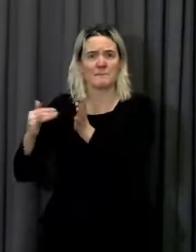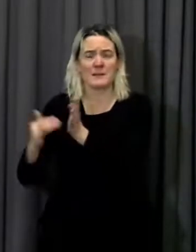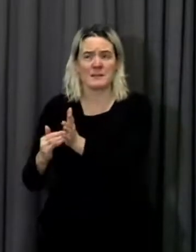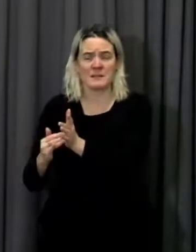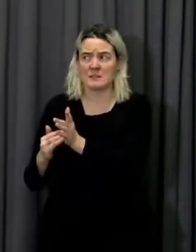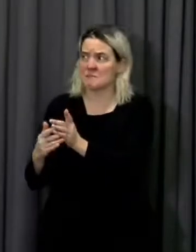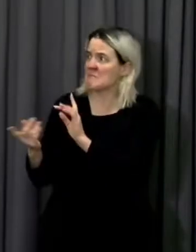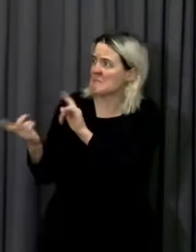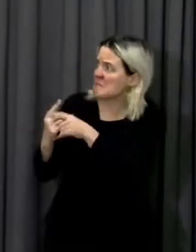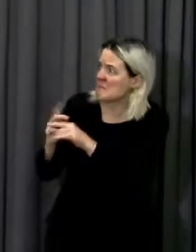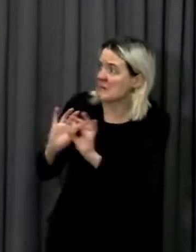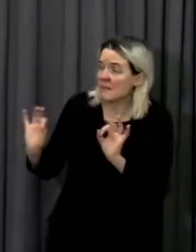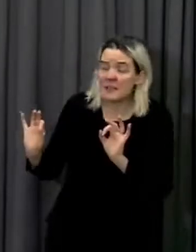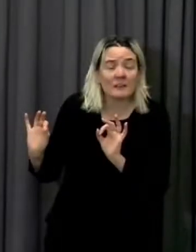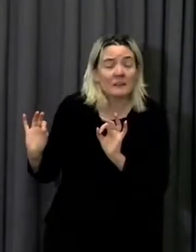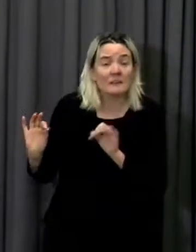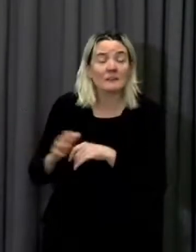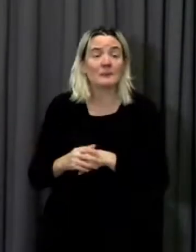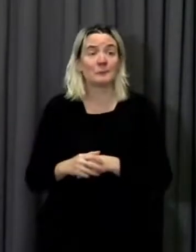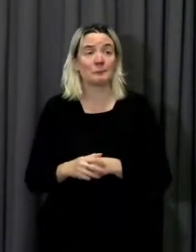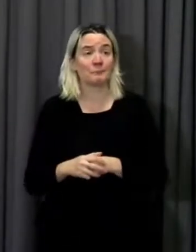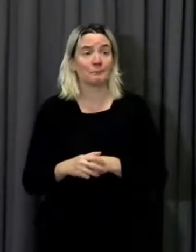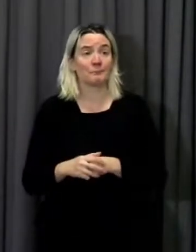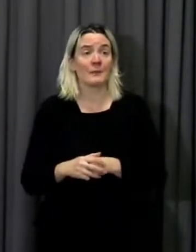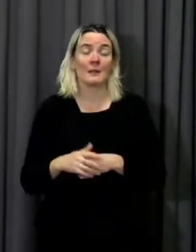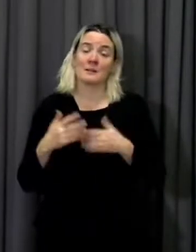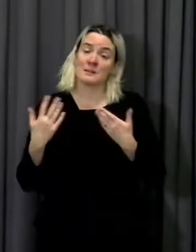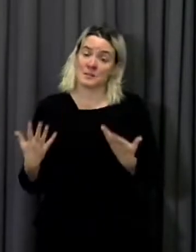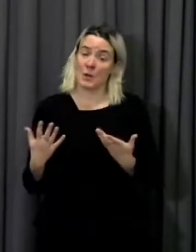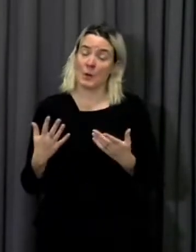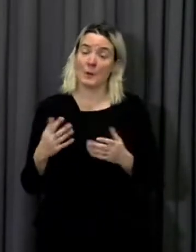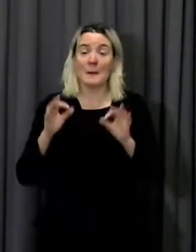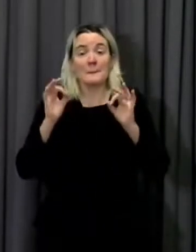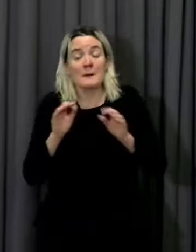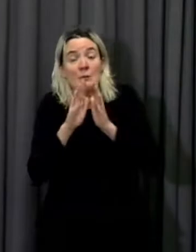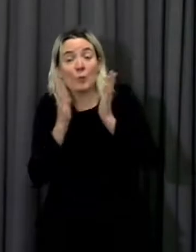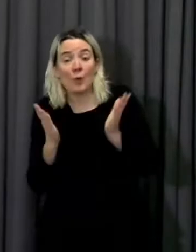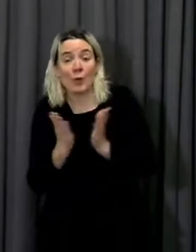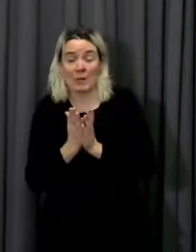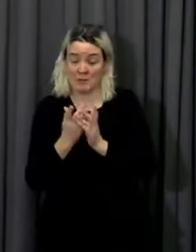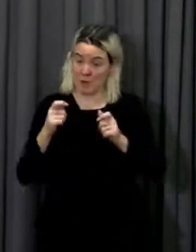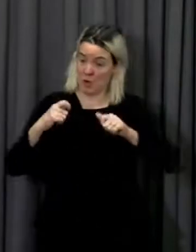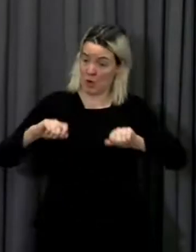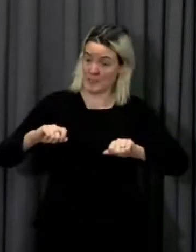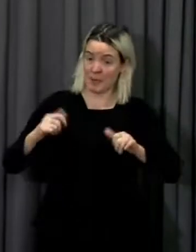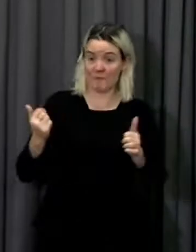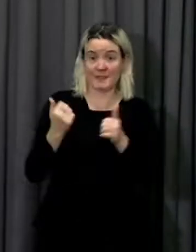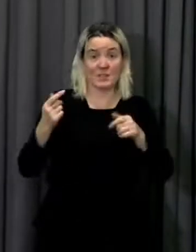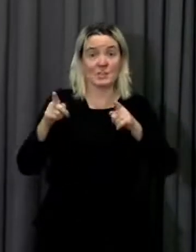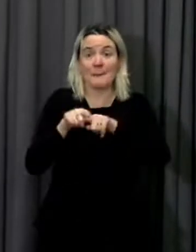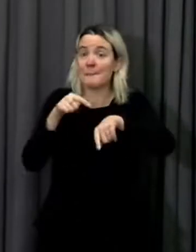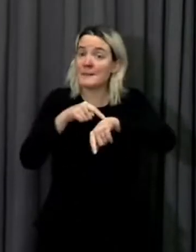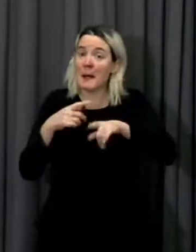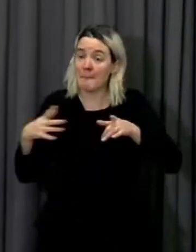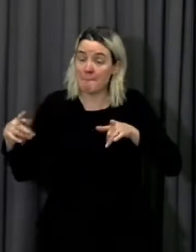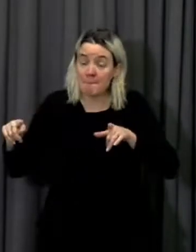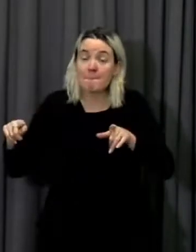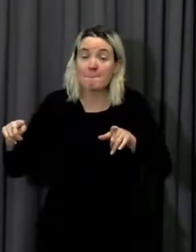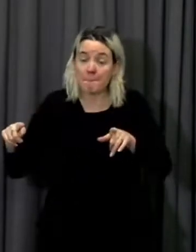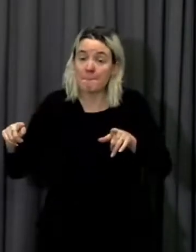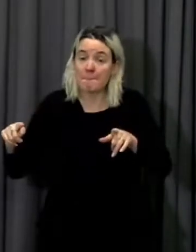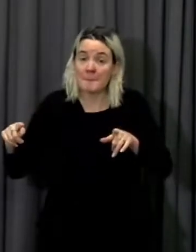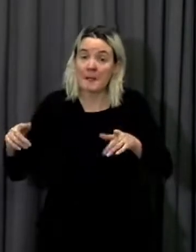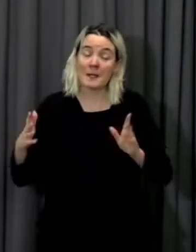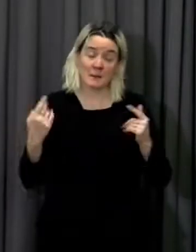in an ideal world, we would like to be coming out of the lockdown together. But at the end of the day, we will do what is